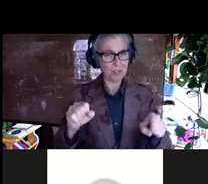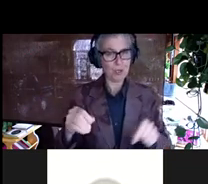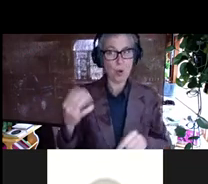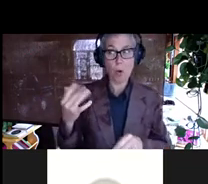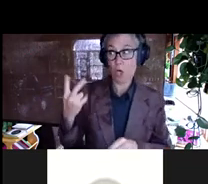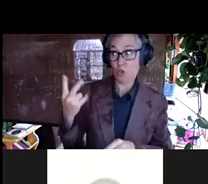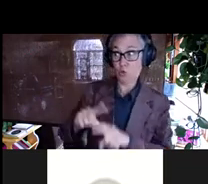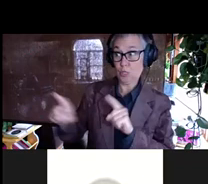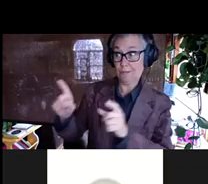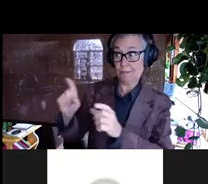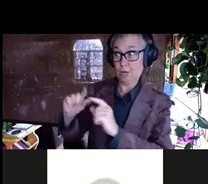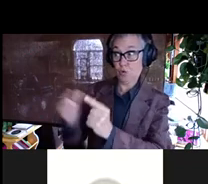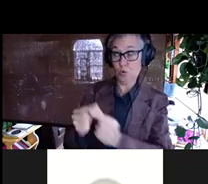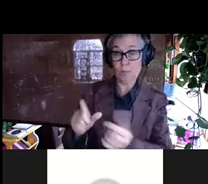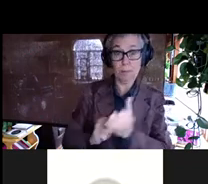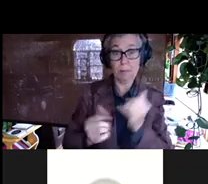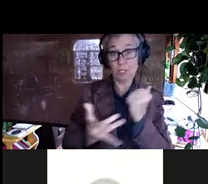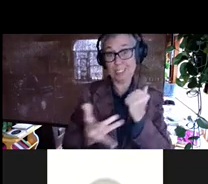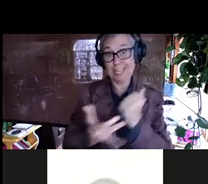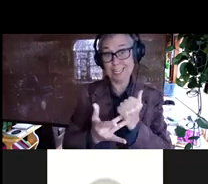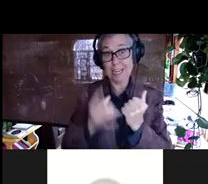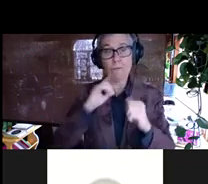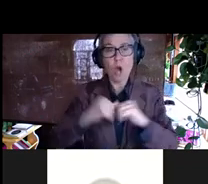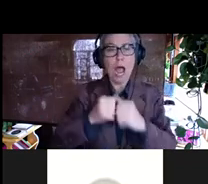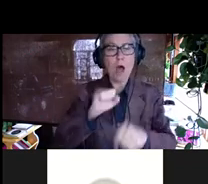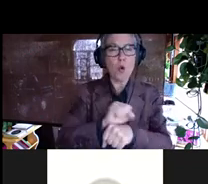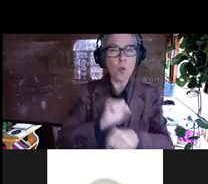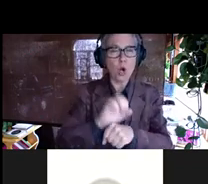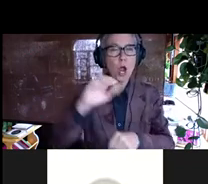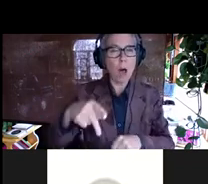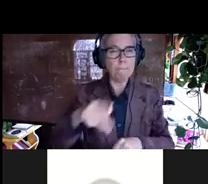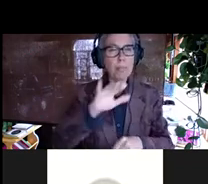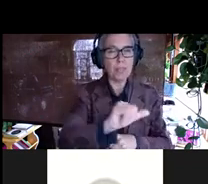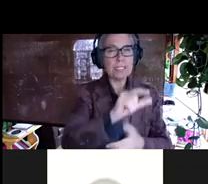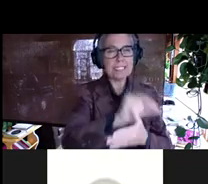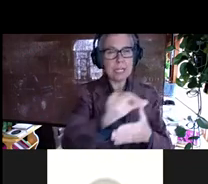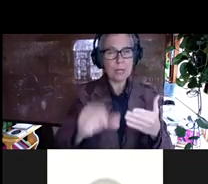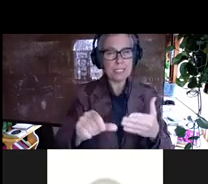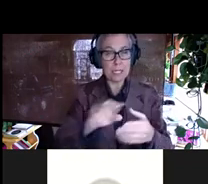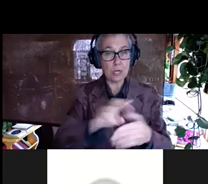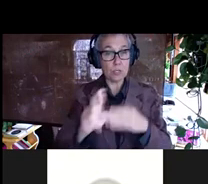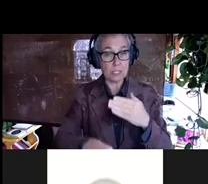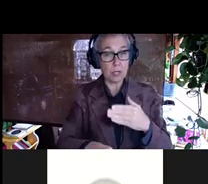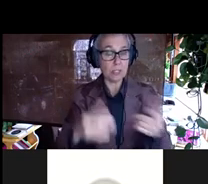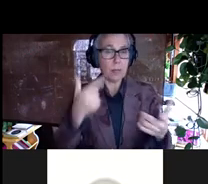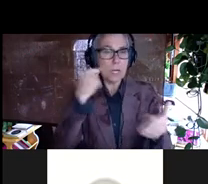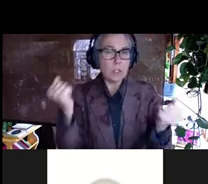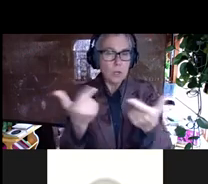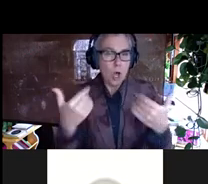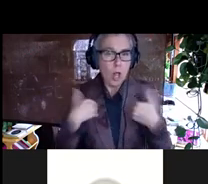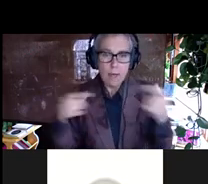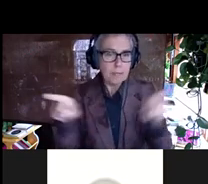groups publish techniques for how to work up the sequencing results of evolution experiments is that everyone has this problem, right?